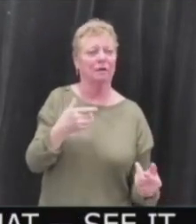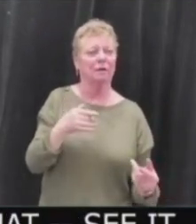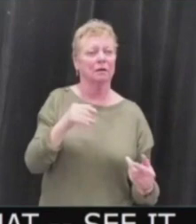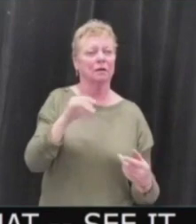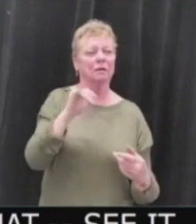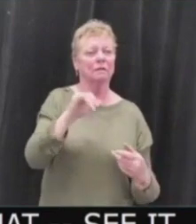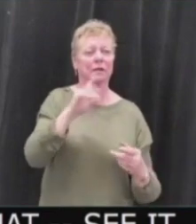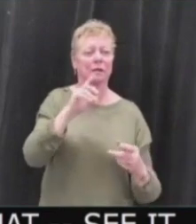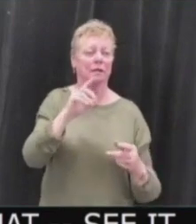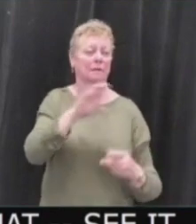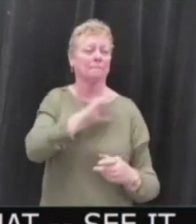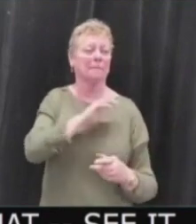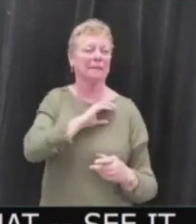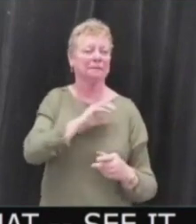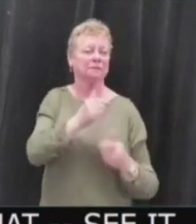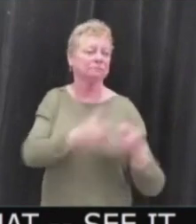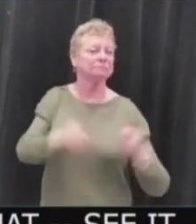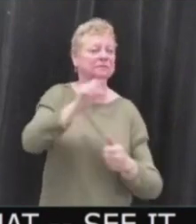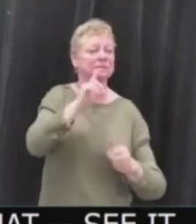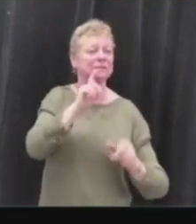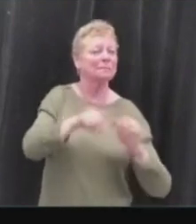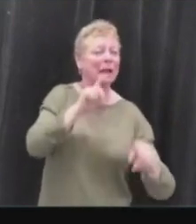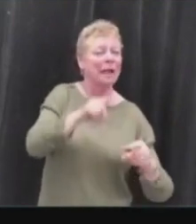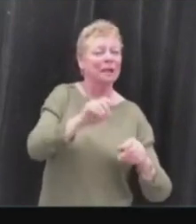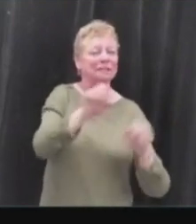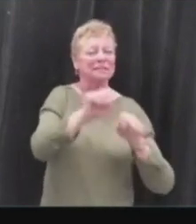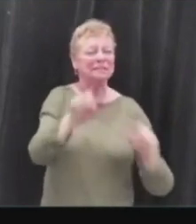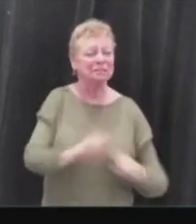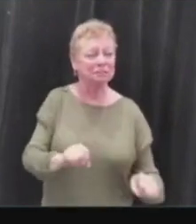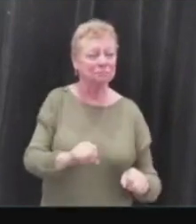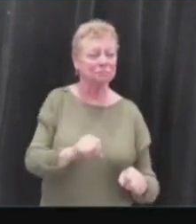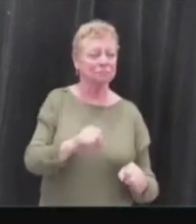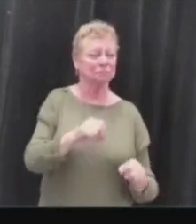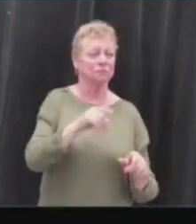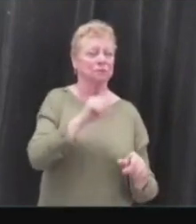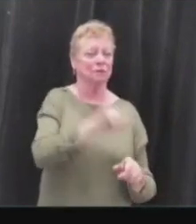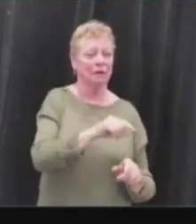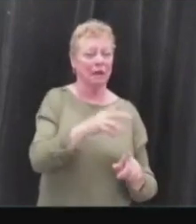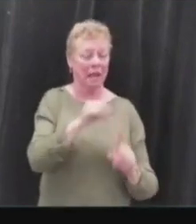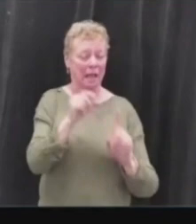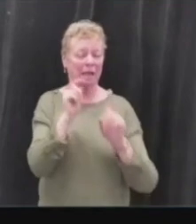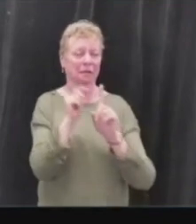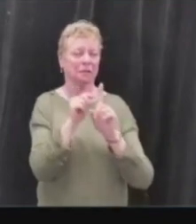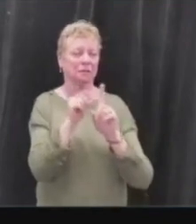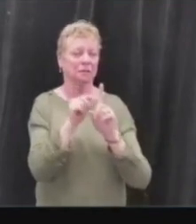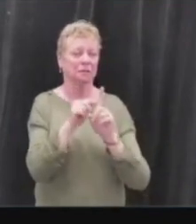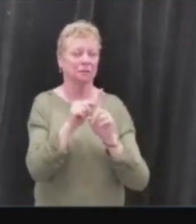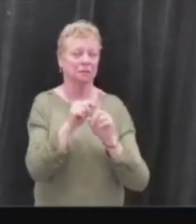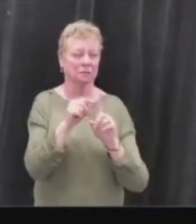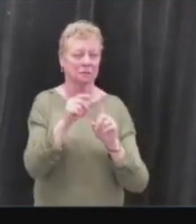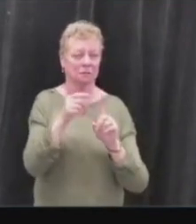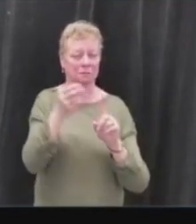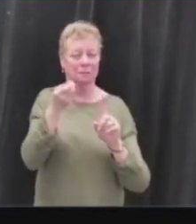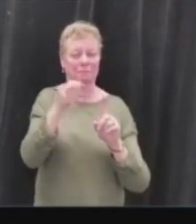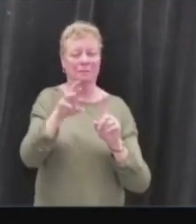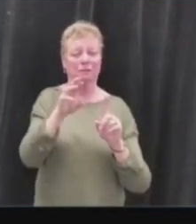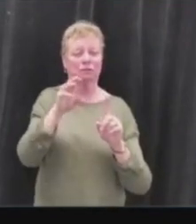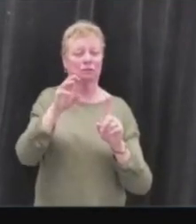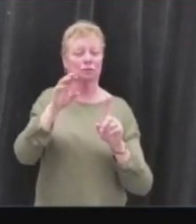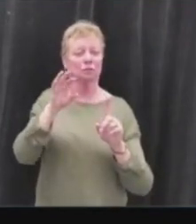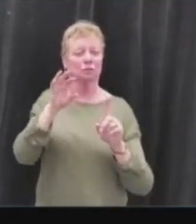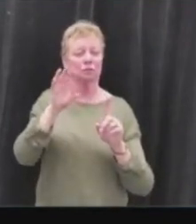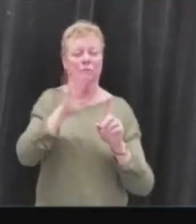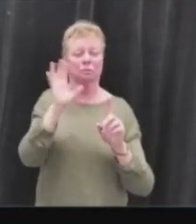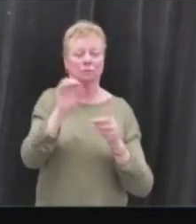command system with police and the criminal intent of Mr. Wartman. Sorry, the perpetrator. I'll try not to use his name. Anyway, that's just an